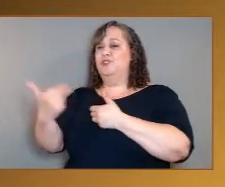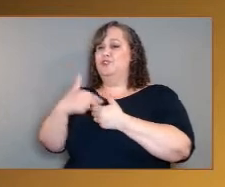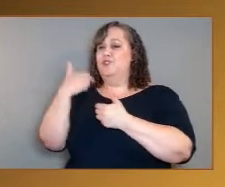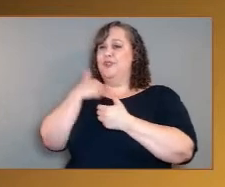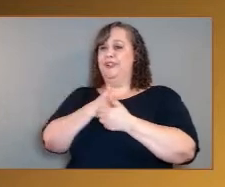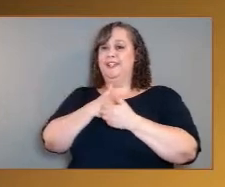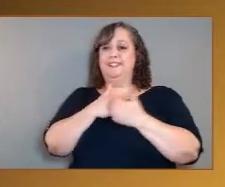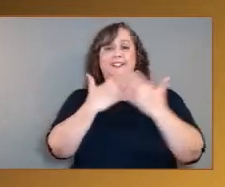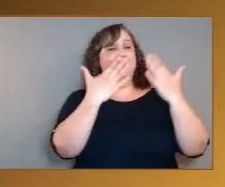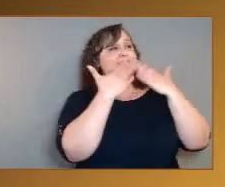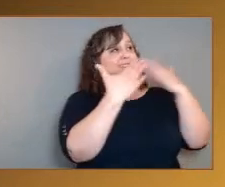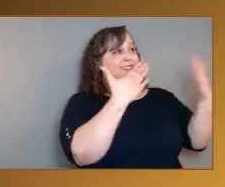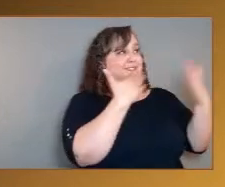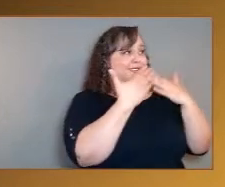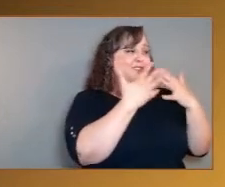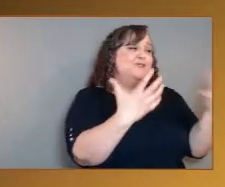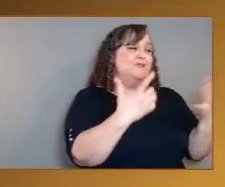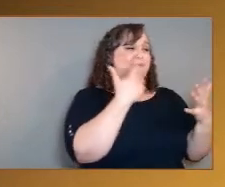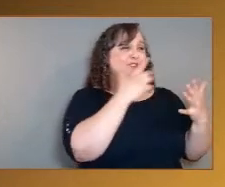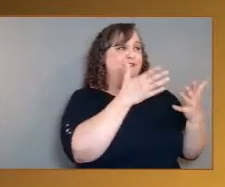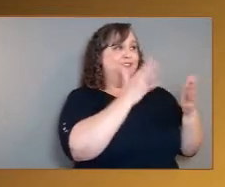Thank you so much for having us.